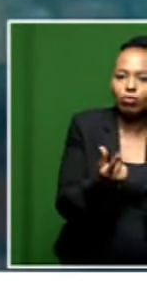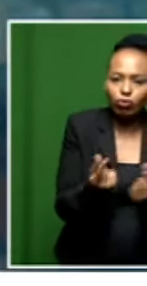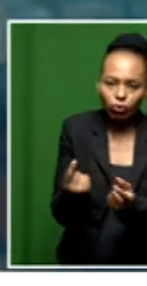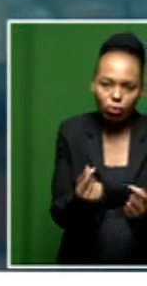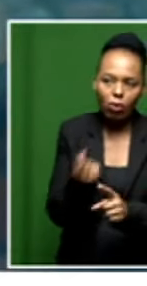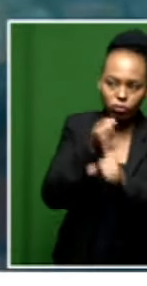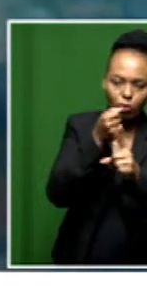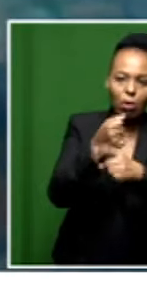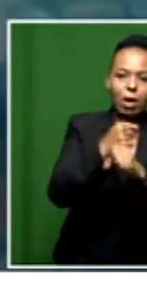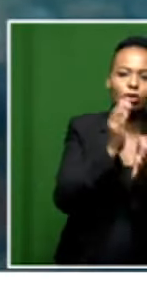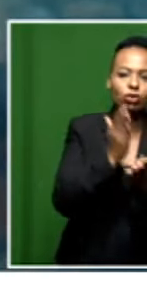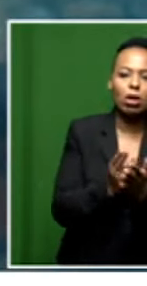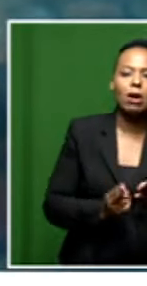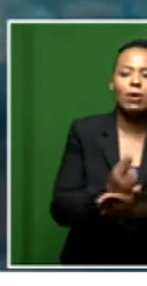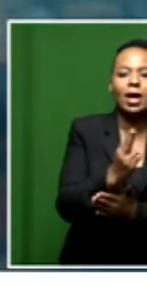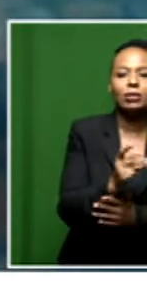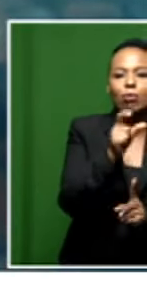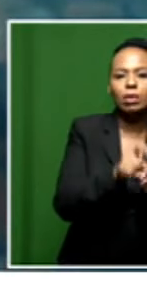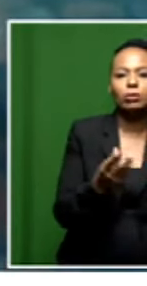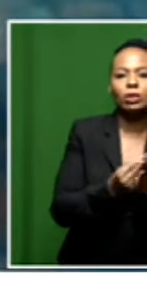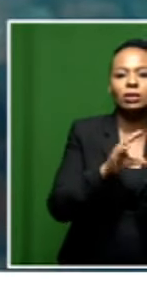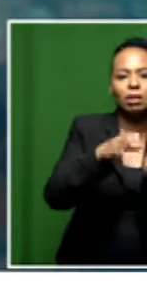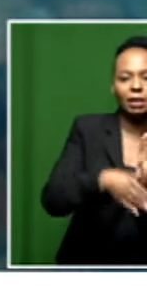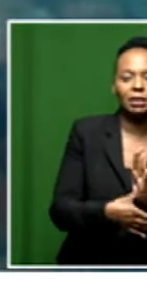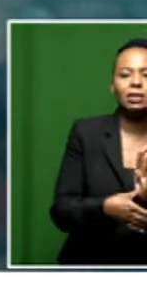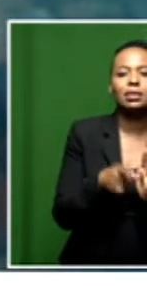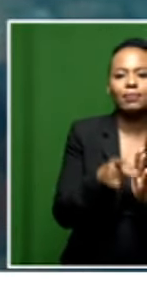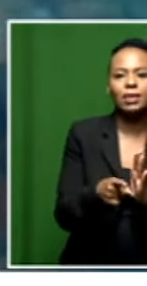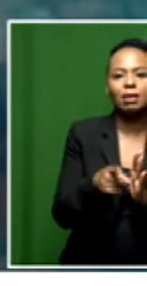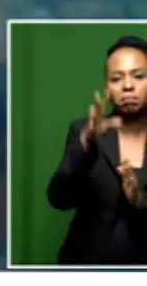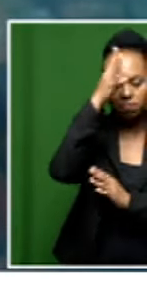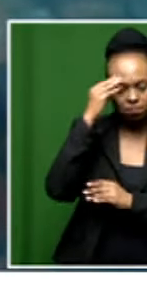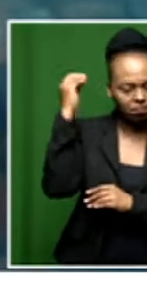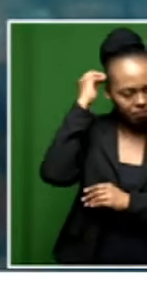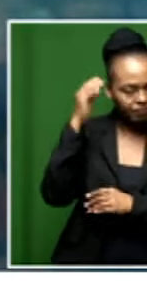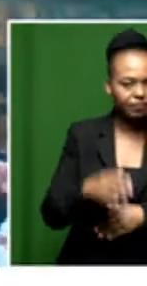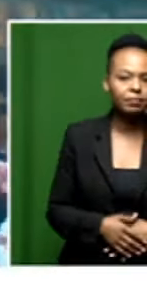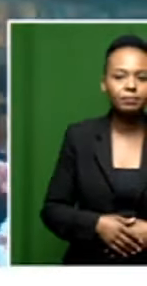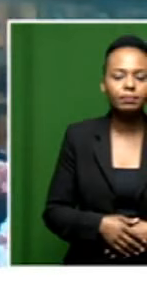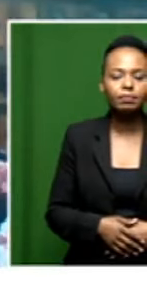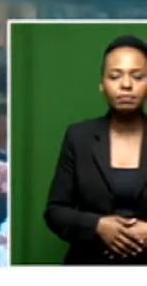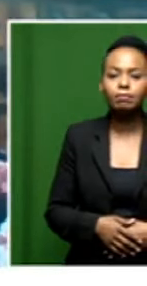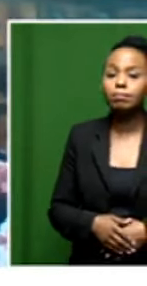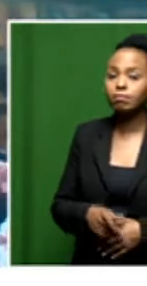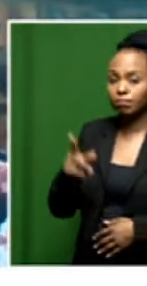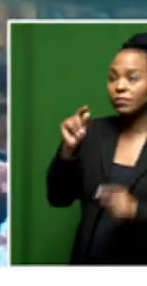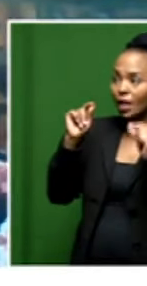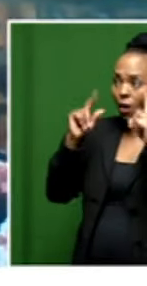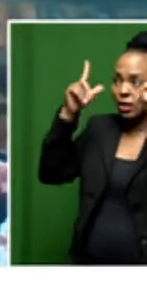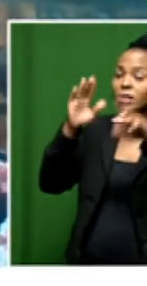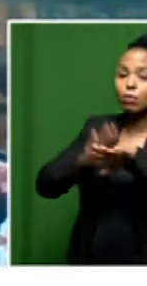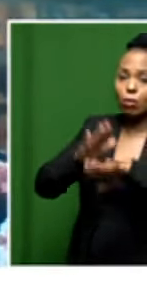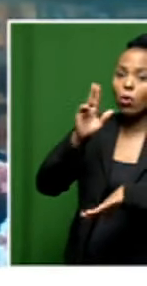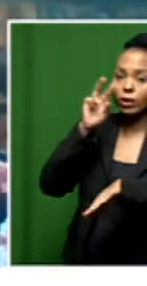persons with disabilities are realised. Yeah. And I suppose more awareness needs to be raised,